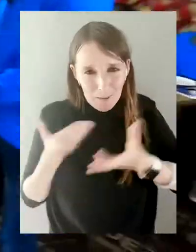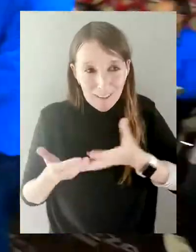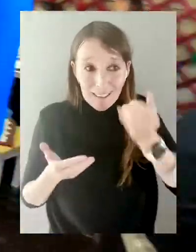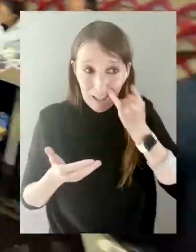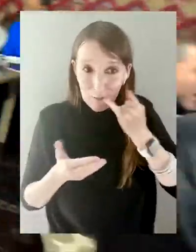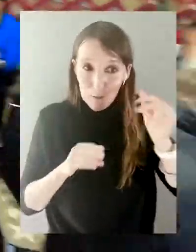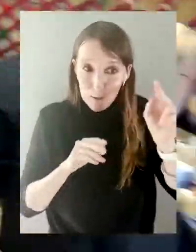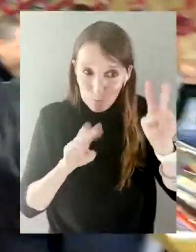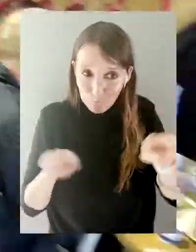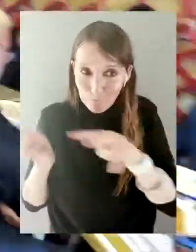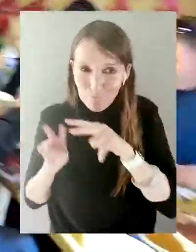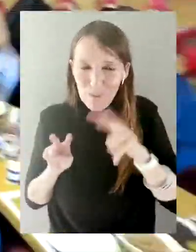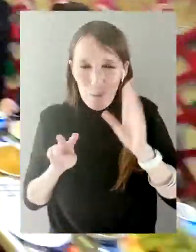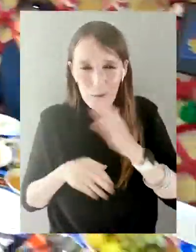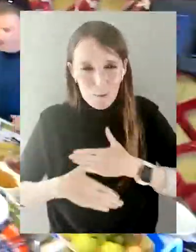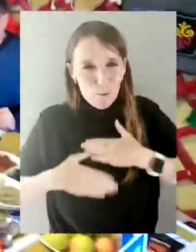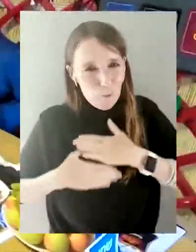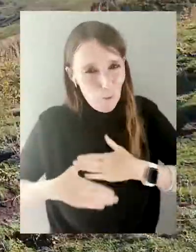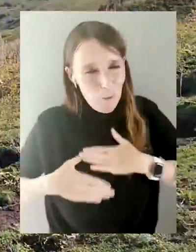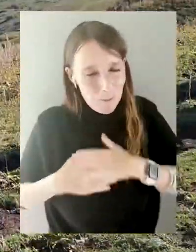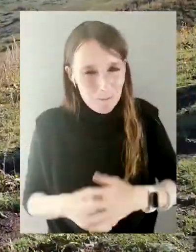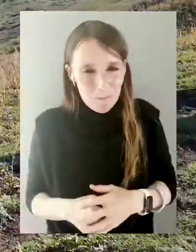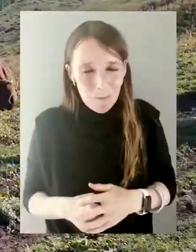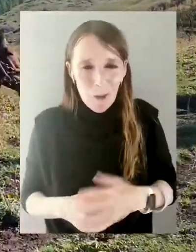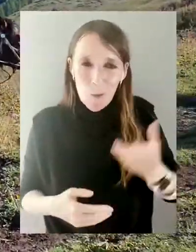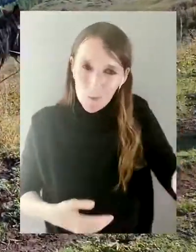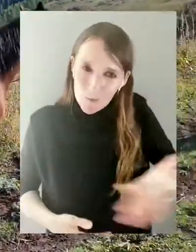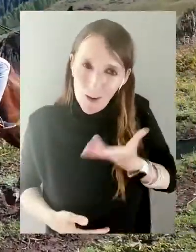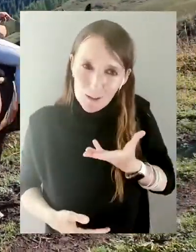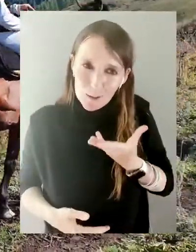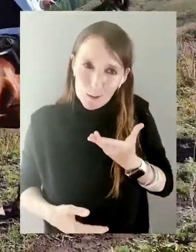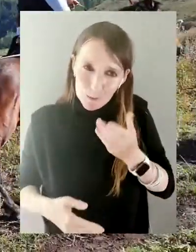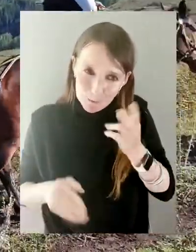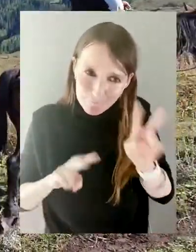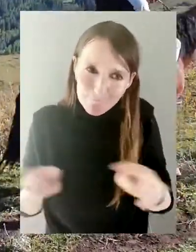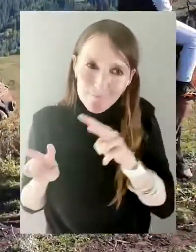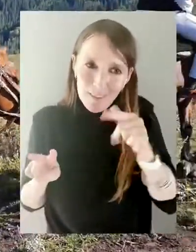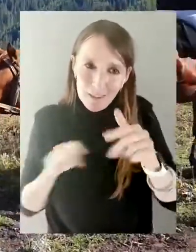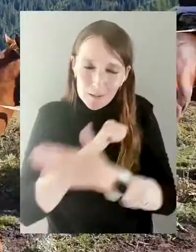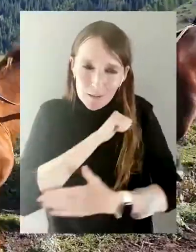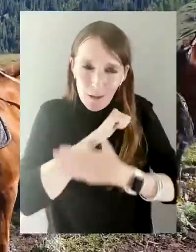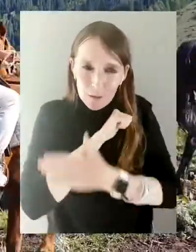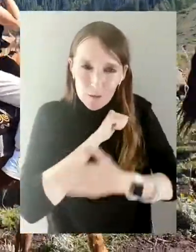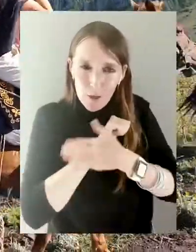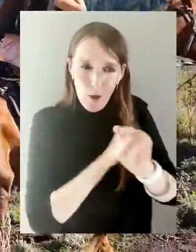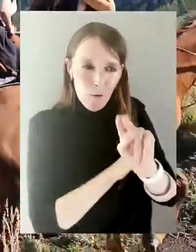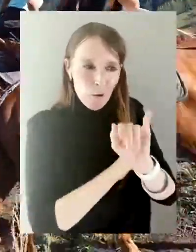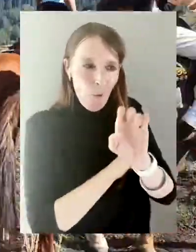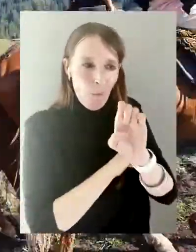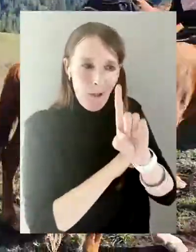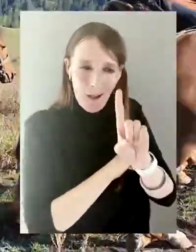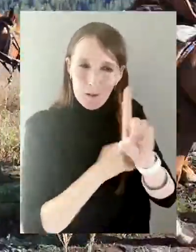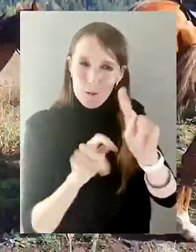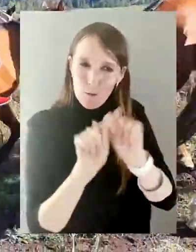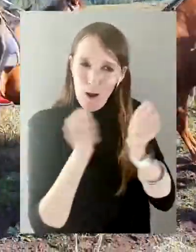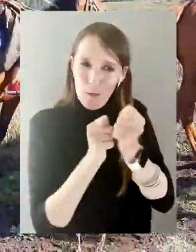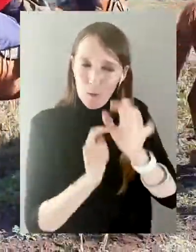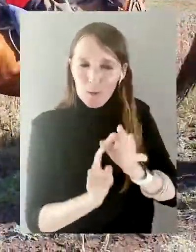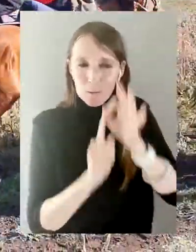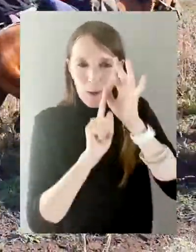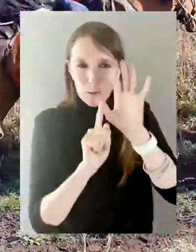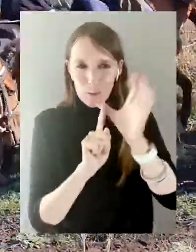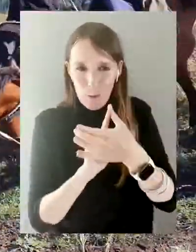enjoy during traveling in Kyrgyzstan. We invite you to explore the country of nomads with their unique